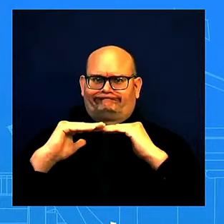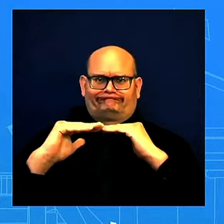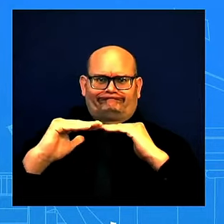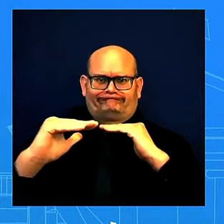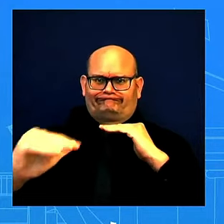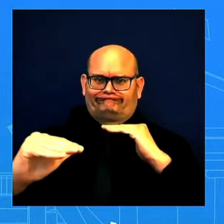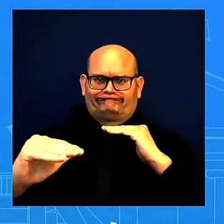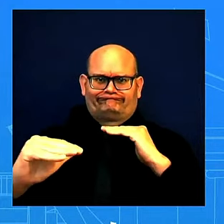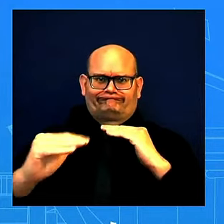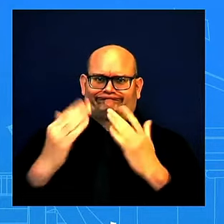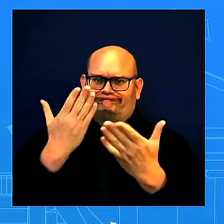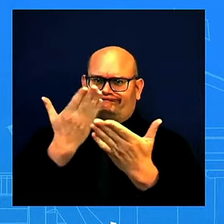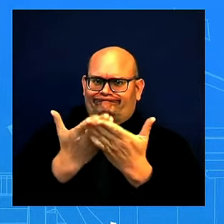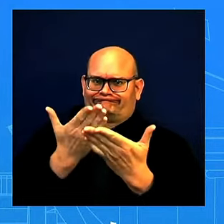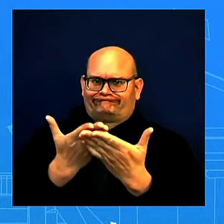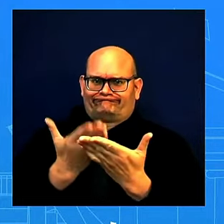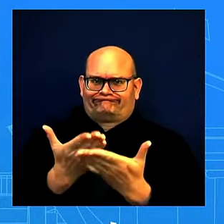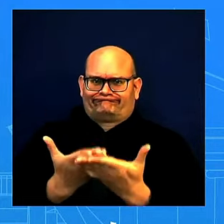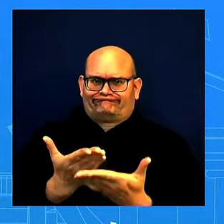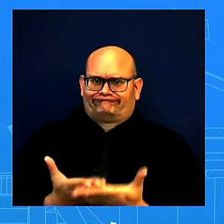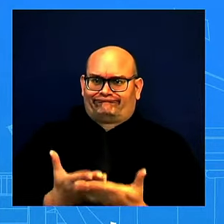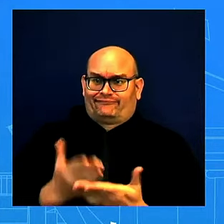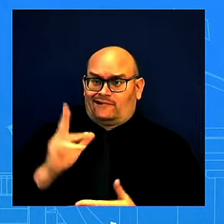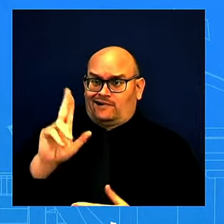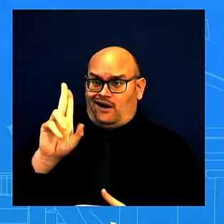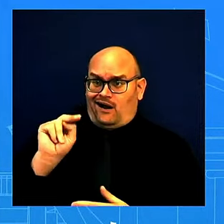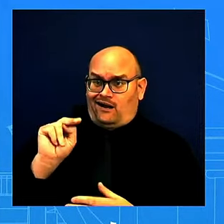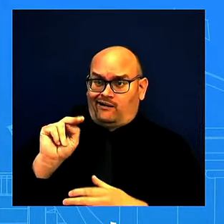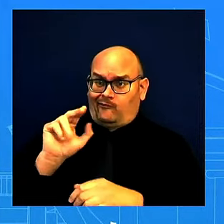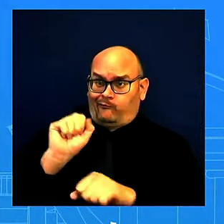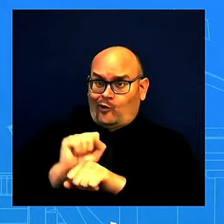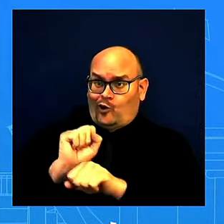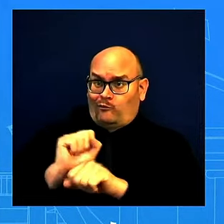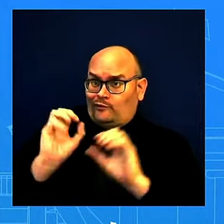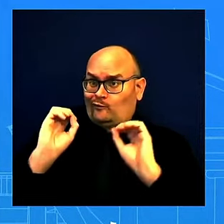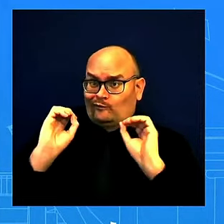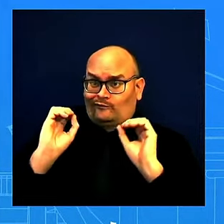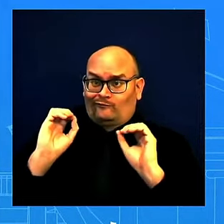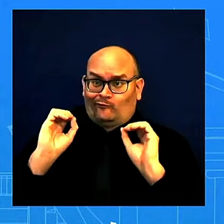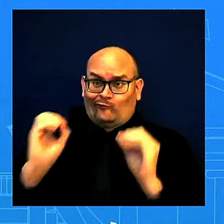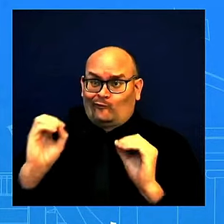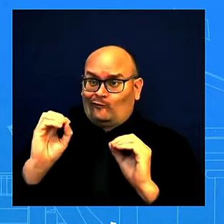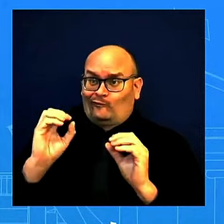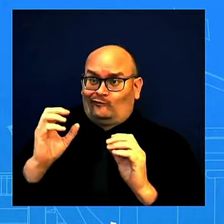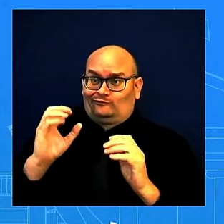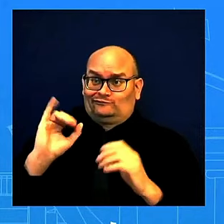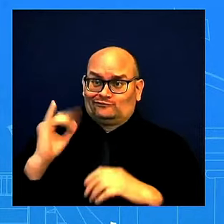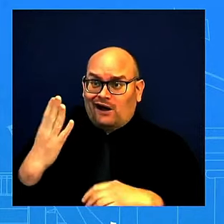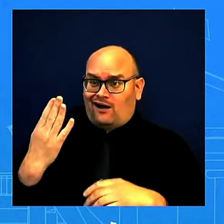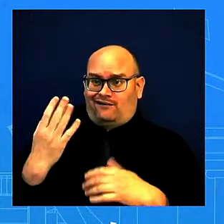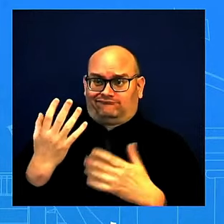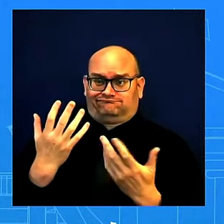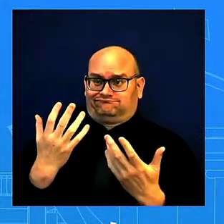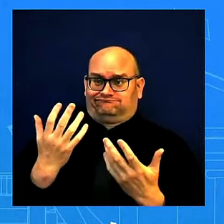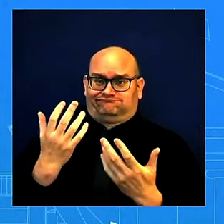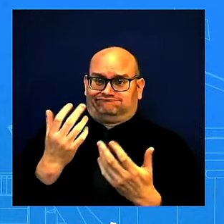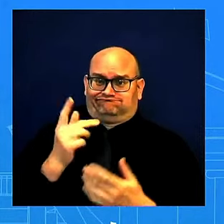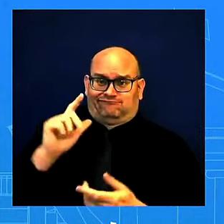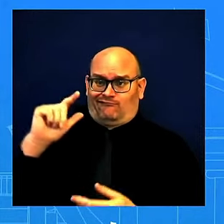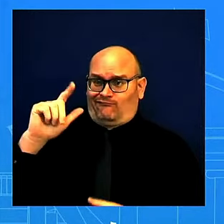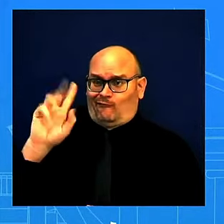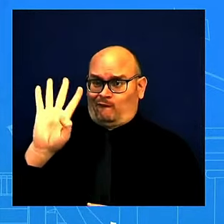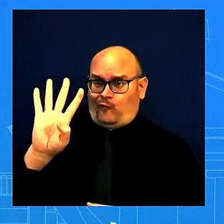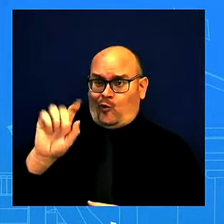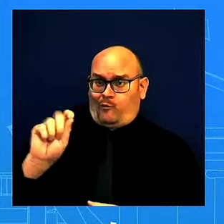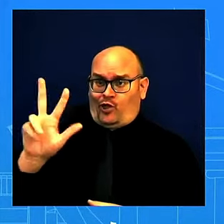Unemployment is still low at 4.3 percent, created nearly 16 million jobs, including more than 170,000 jobs per month